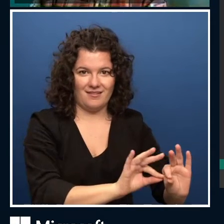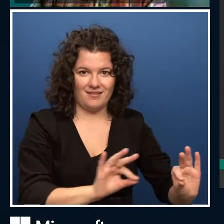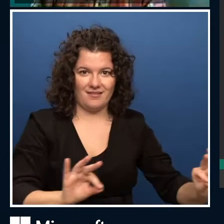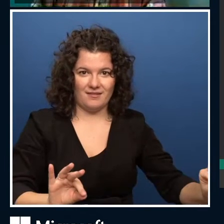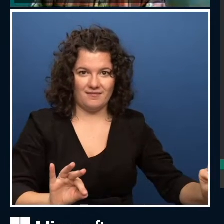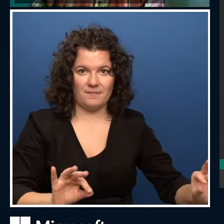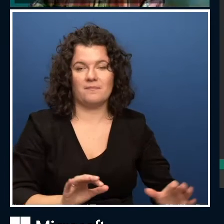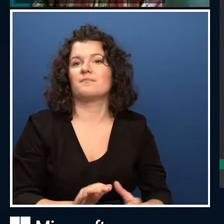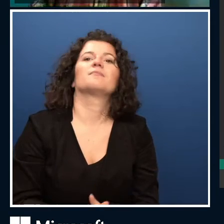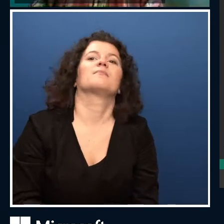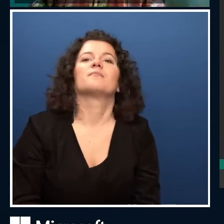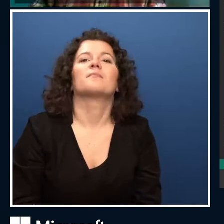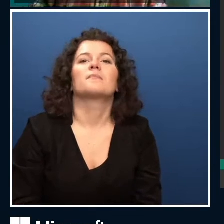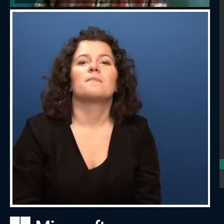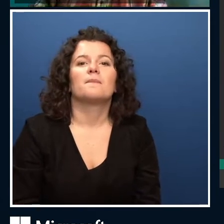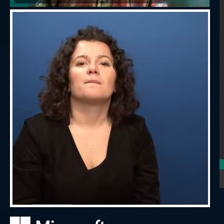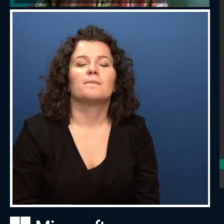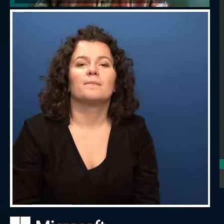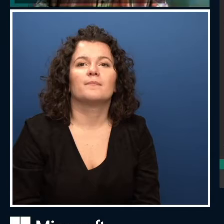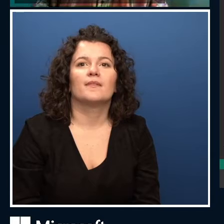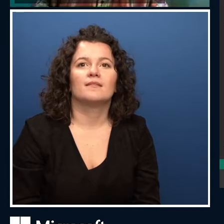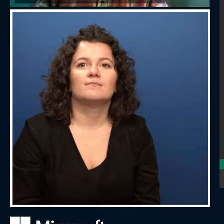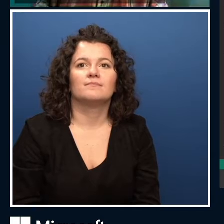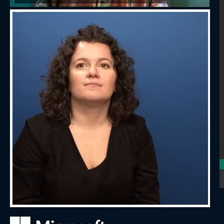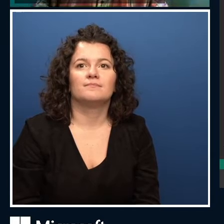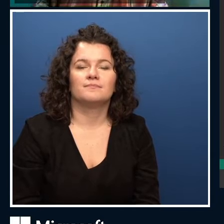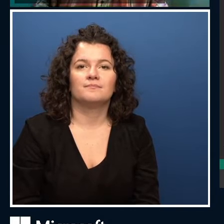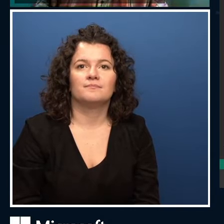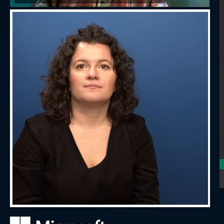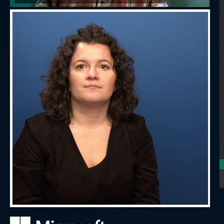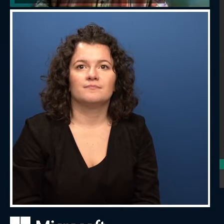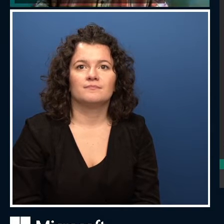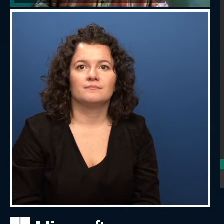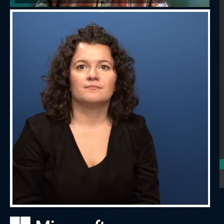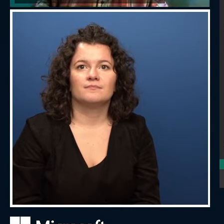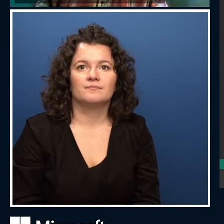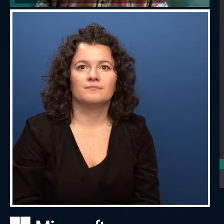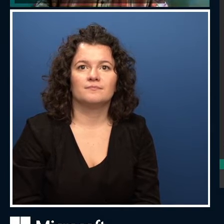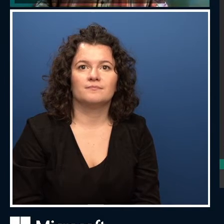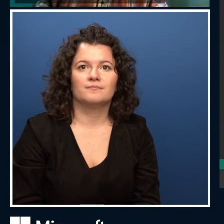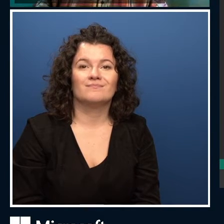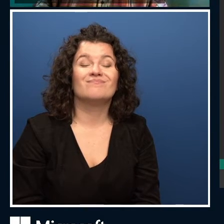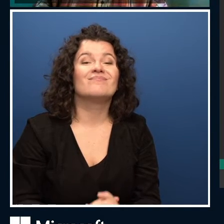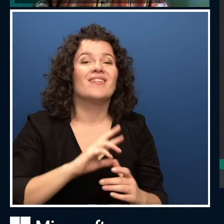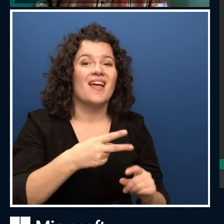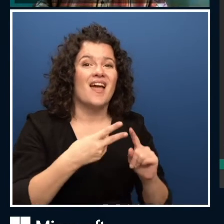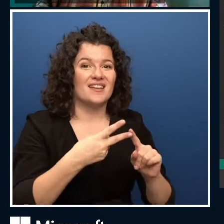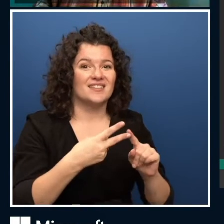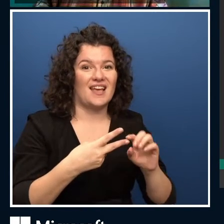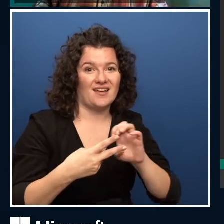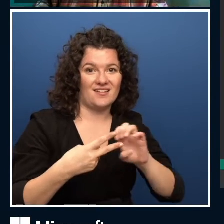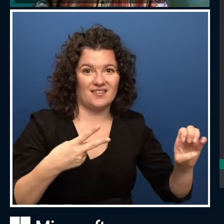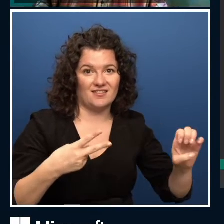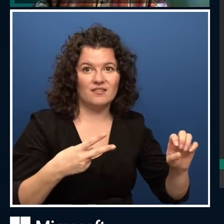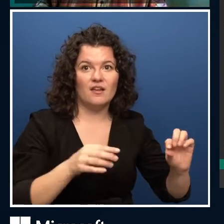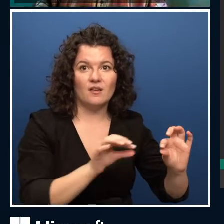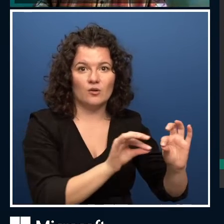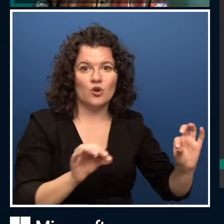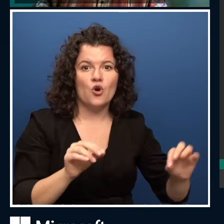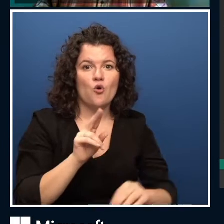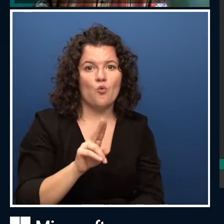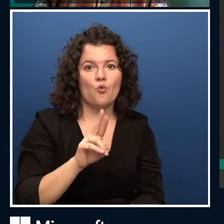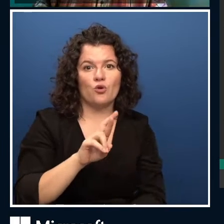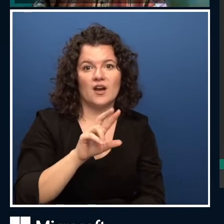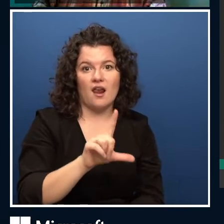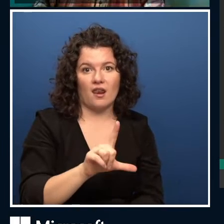photograph located somewhere on the web. And then I call detect with URL. I provide the URL and I say, what do I want